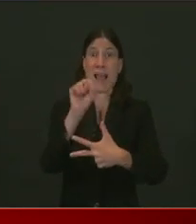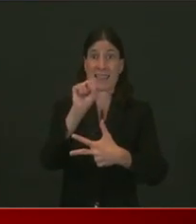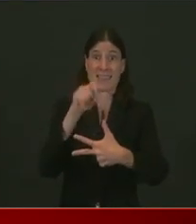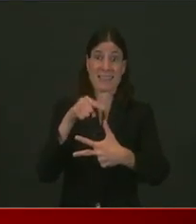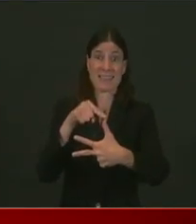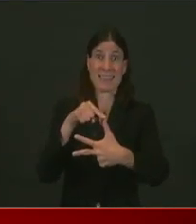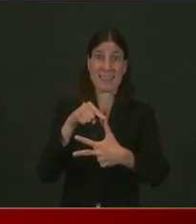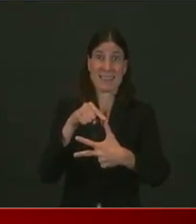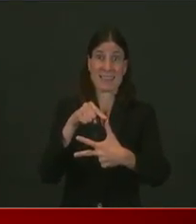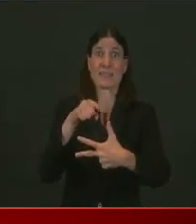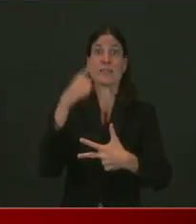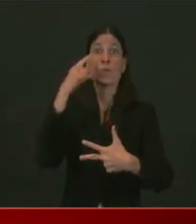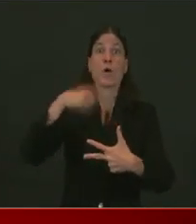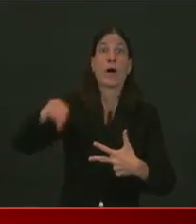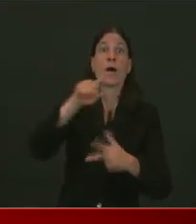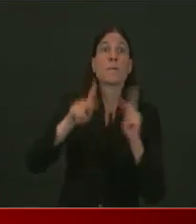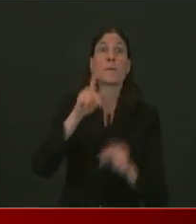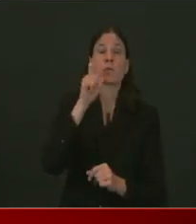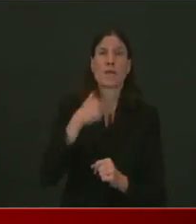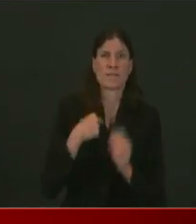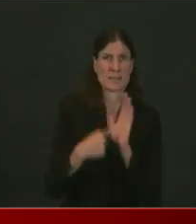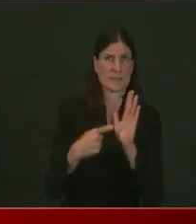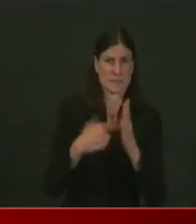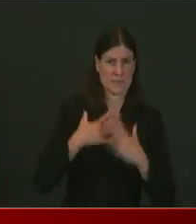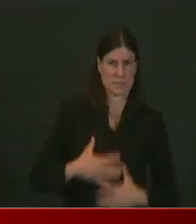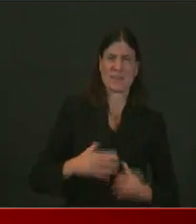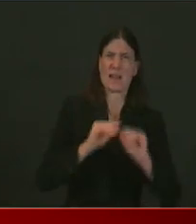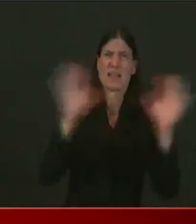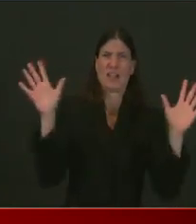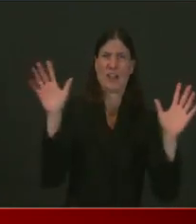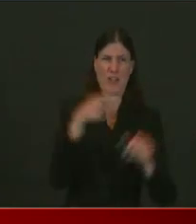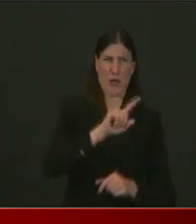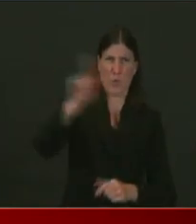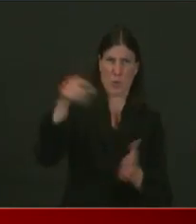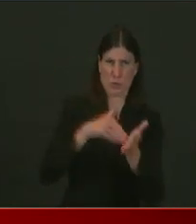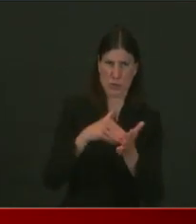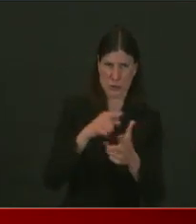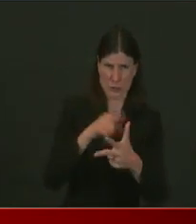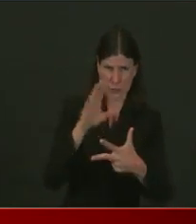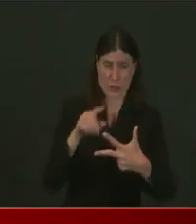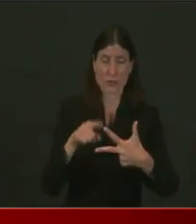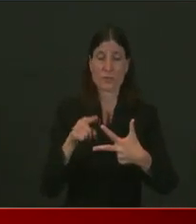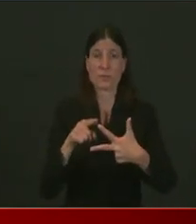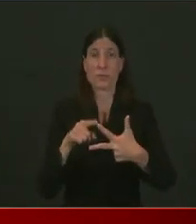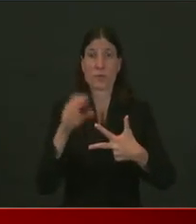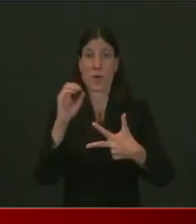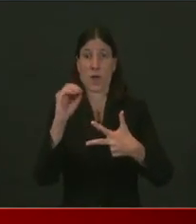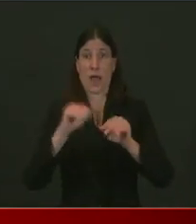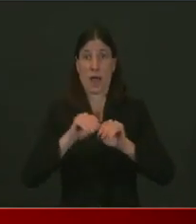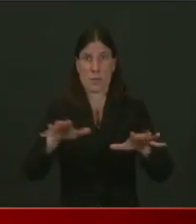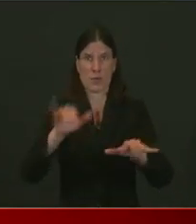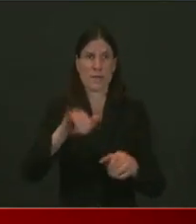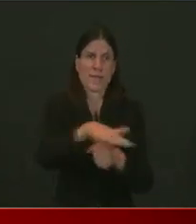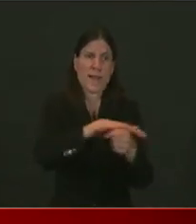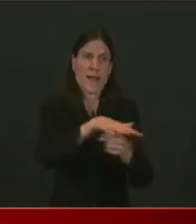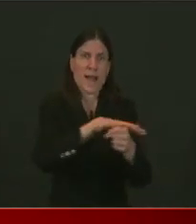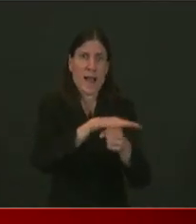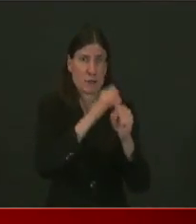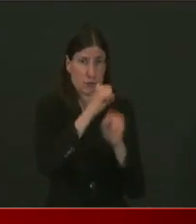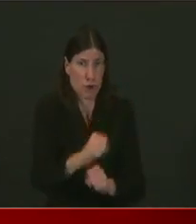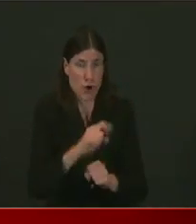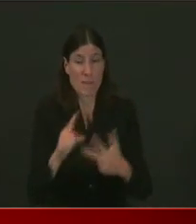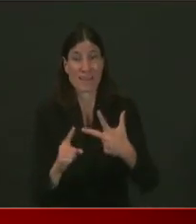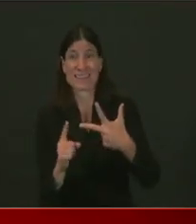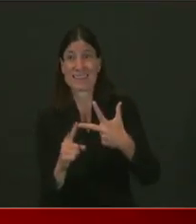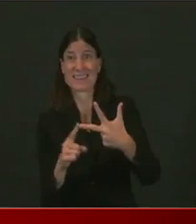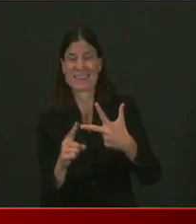And we've learned from our experience in nursing homes that often we will test somebody. They will be positive. And then a few